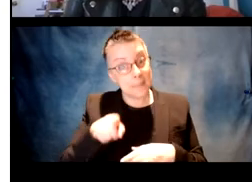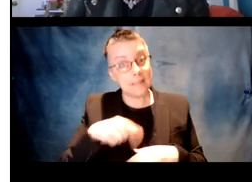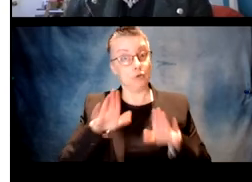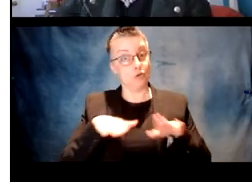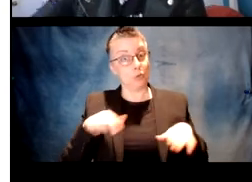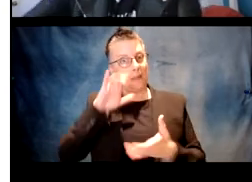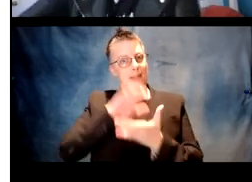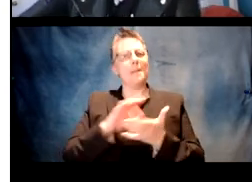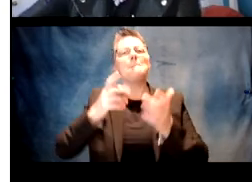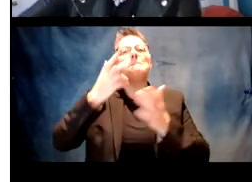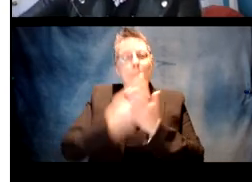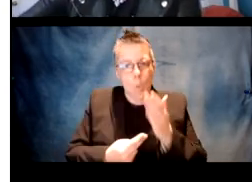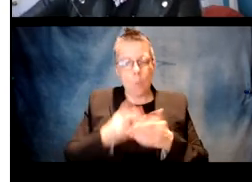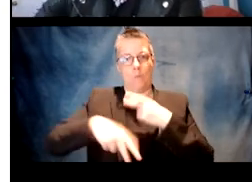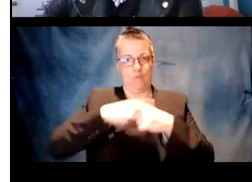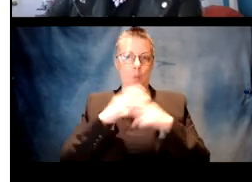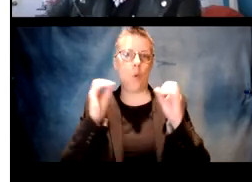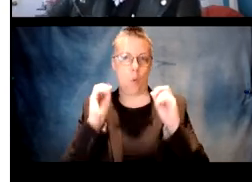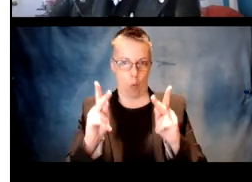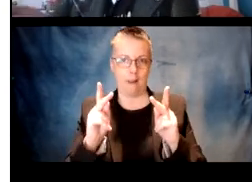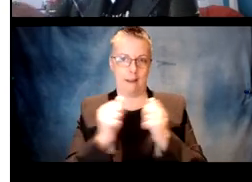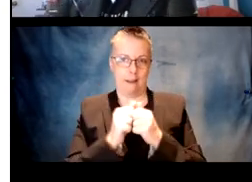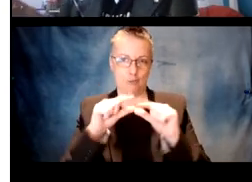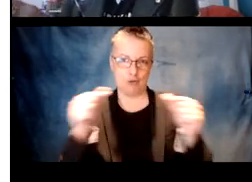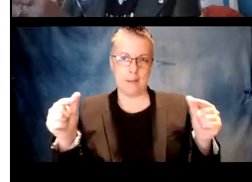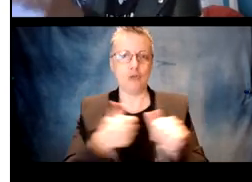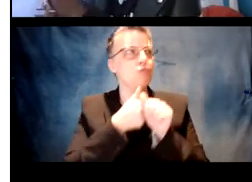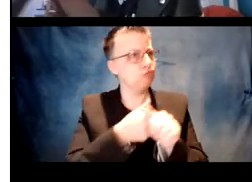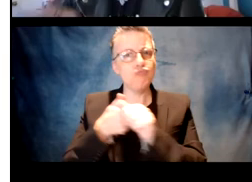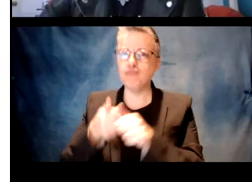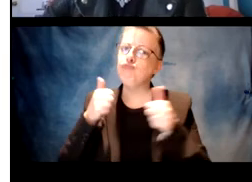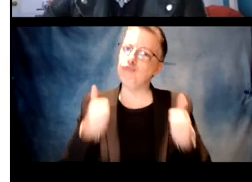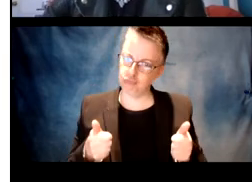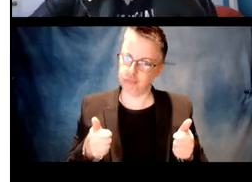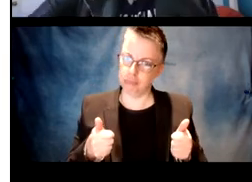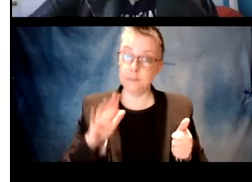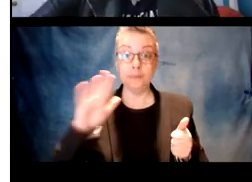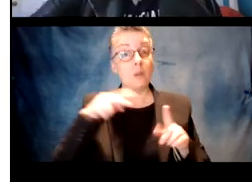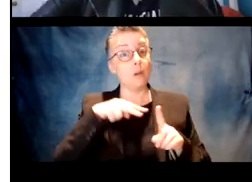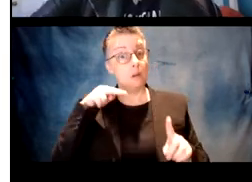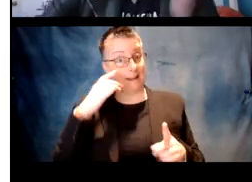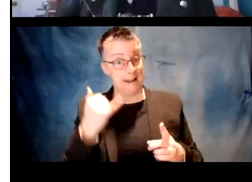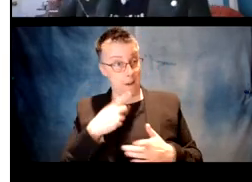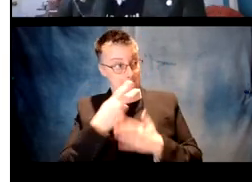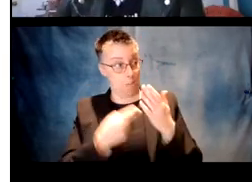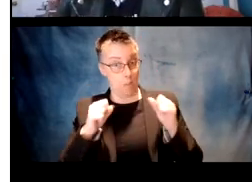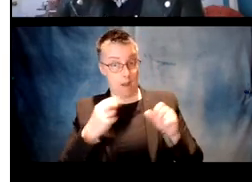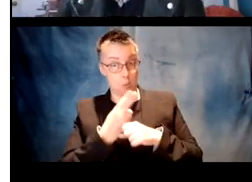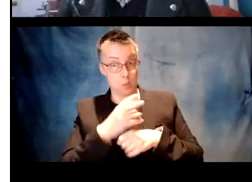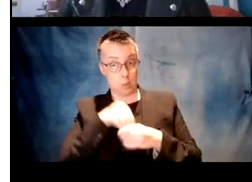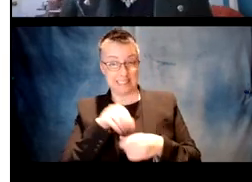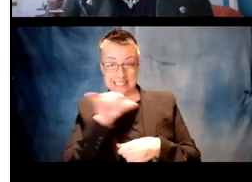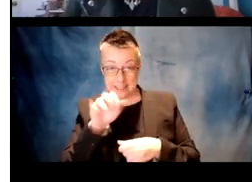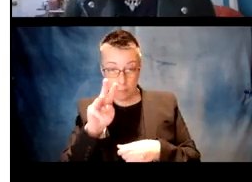So I think what's happening here is that they believe that both of these forms are okay in their grammar. It's unclear